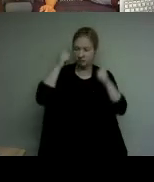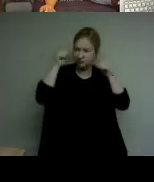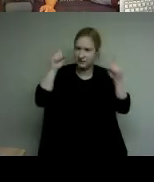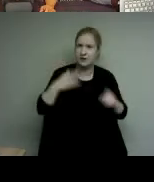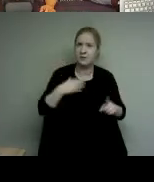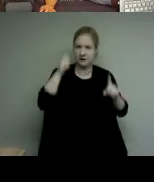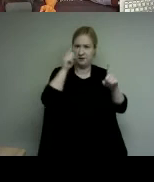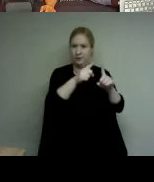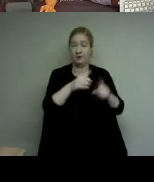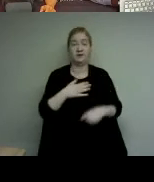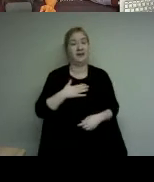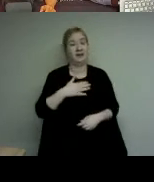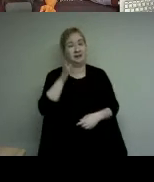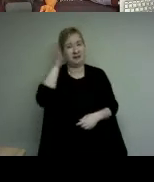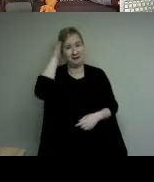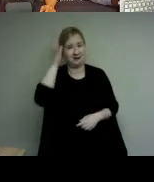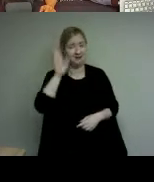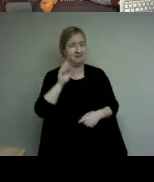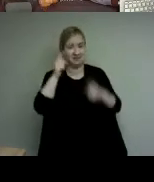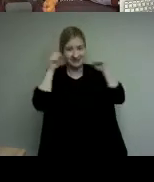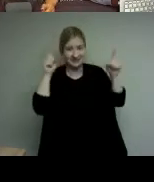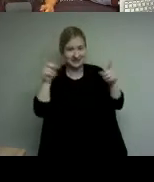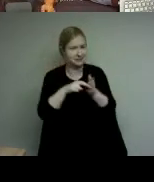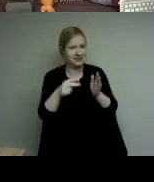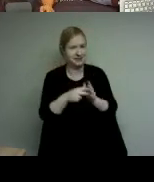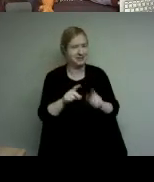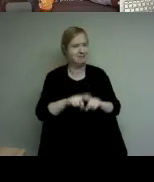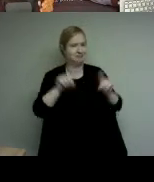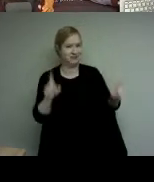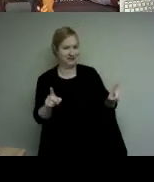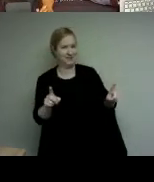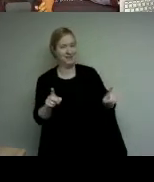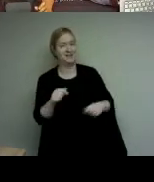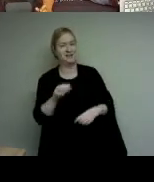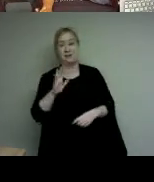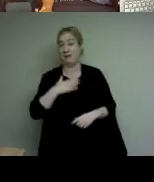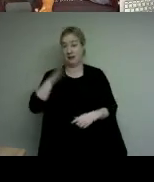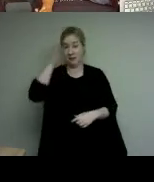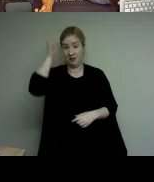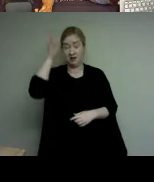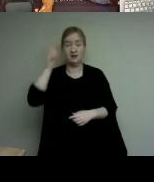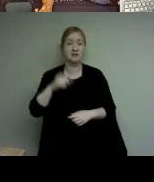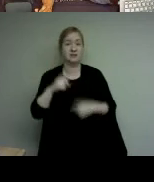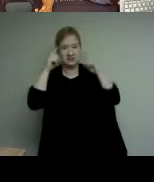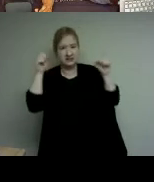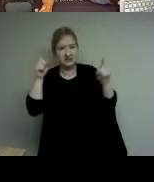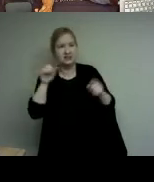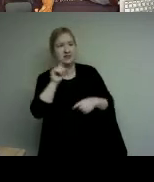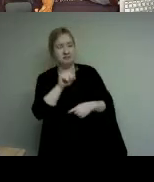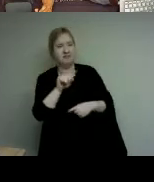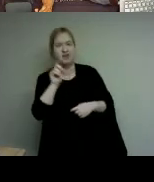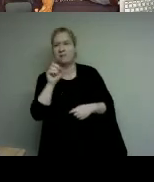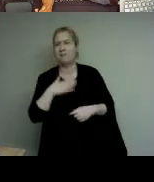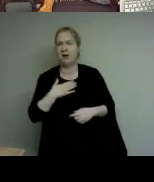vision line and what's to what success is in my parents eyes success to their offspring was to become a